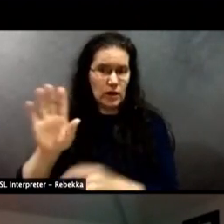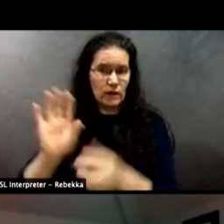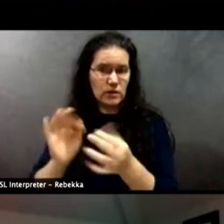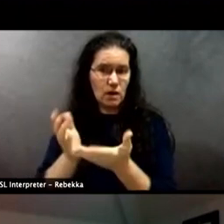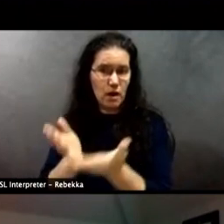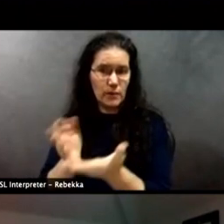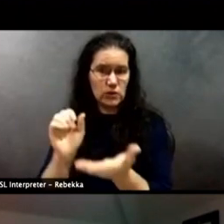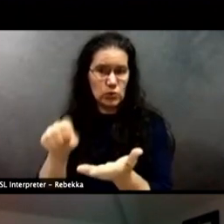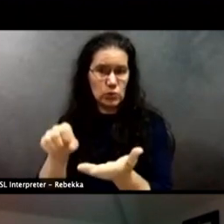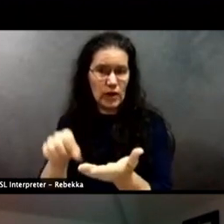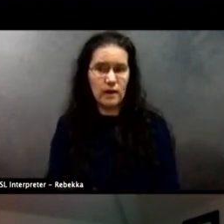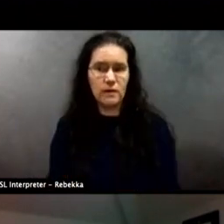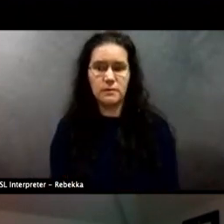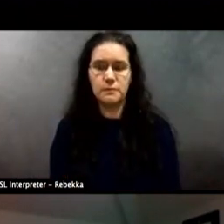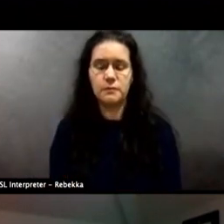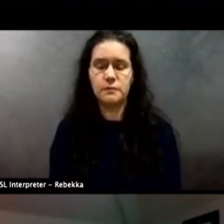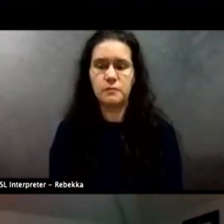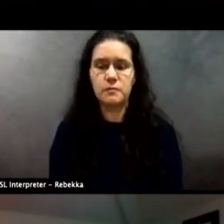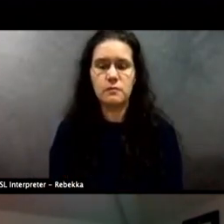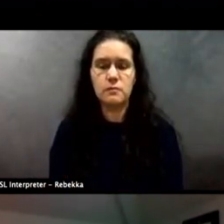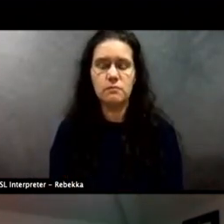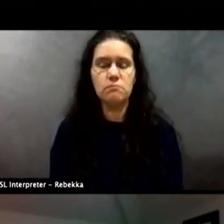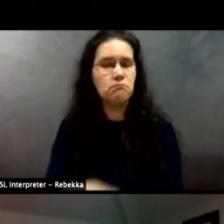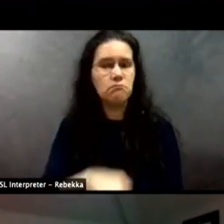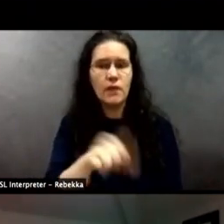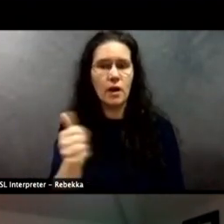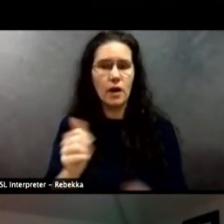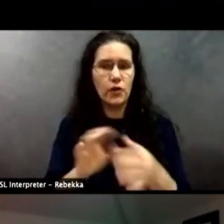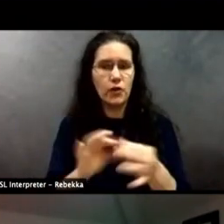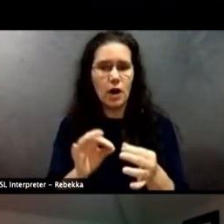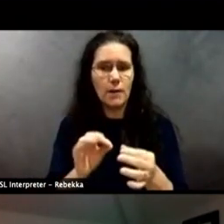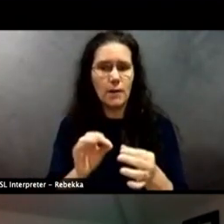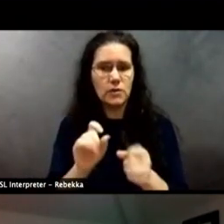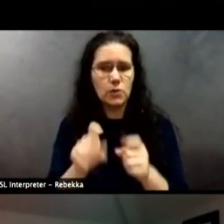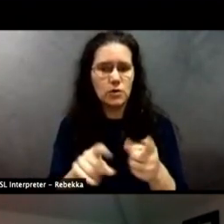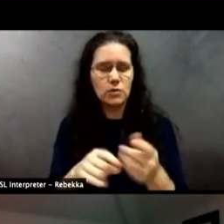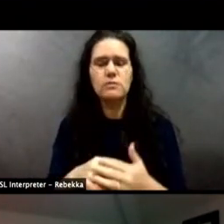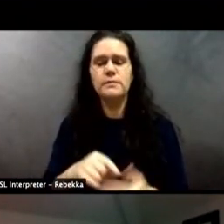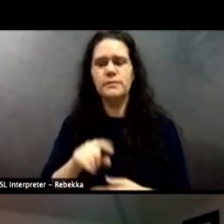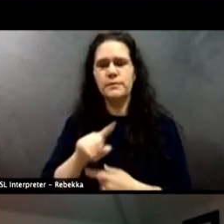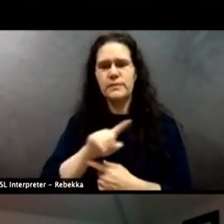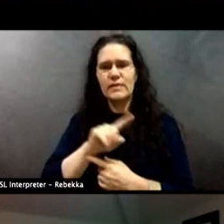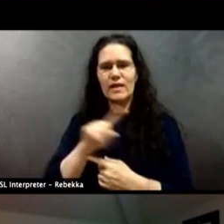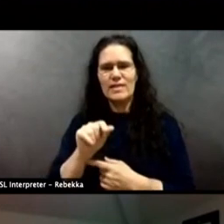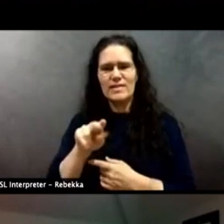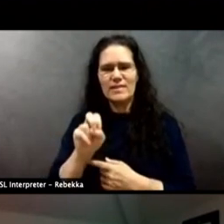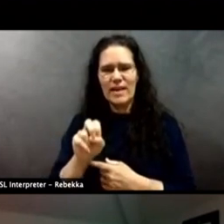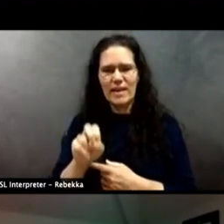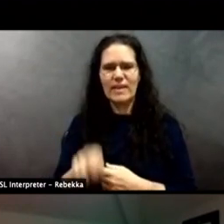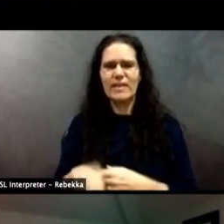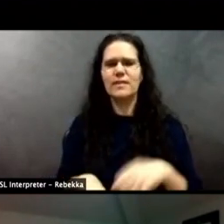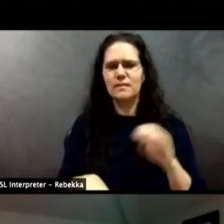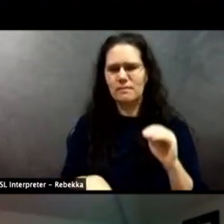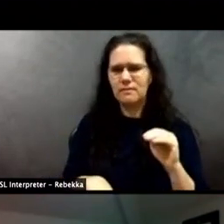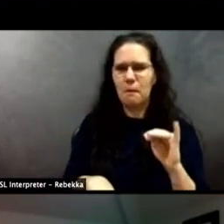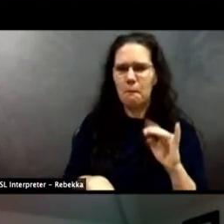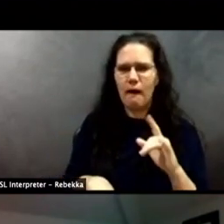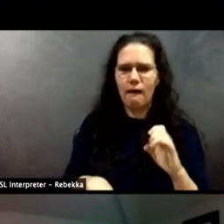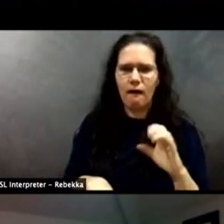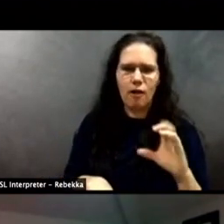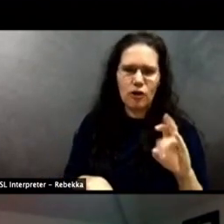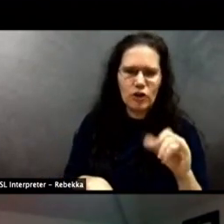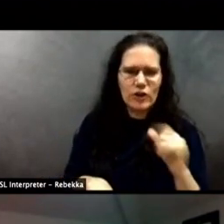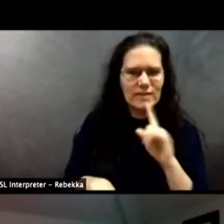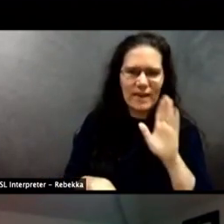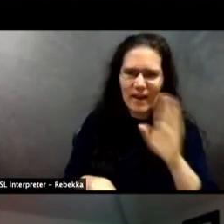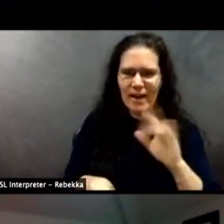Other comments and questions? Other people want to jump in? I can jump in, Michael. Yeah. Hey, Zane. Hey, thanks for having me, Michael. Thanks for having